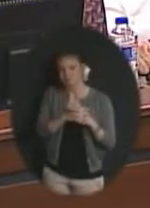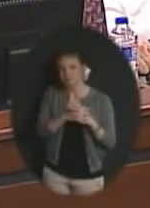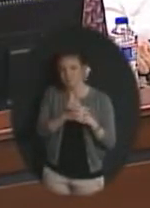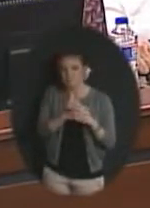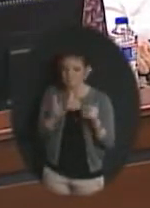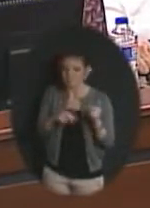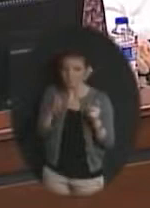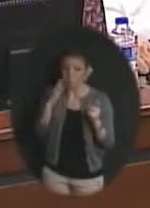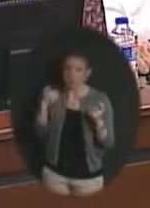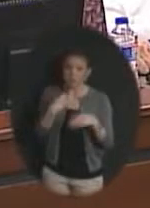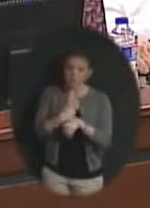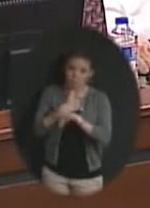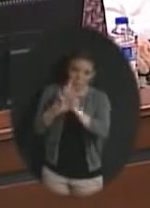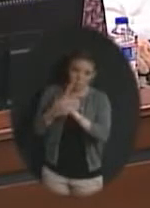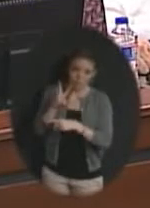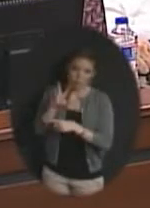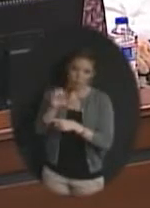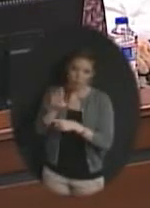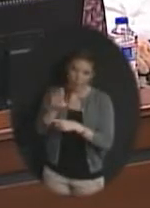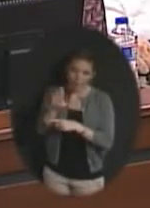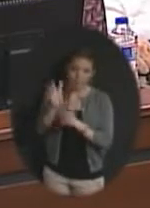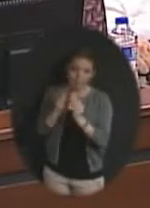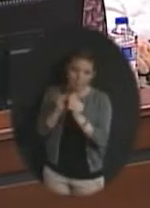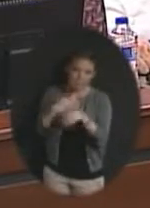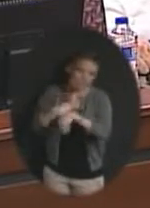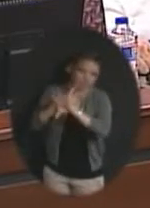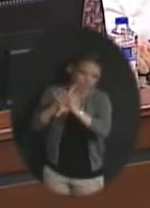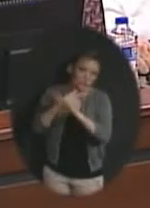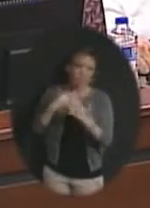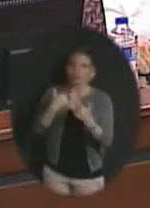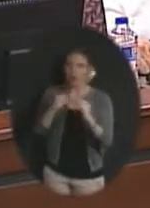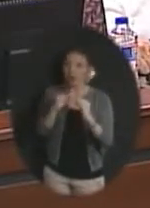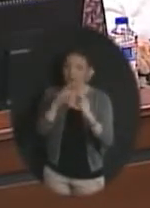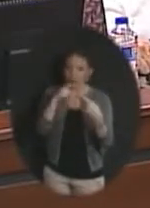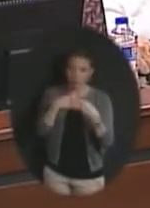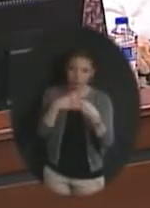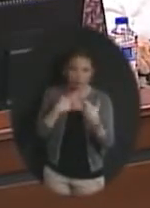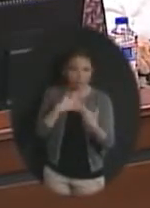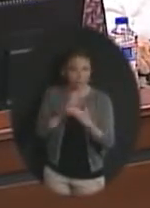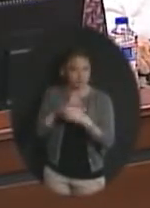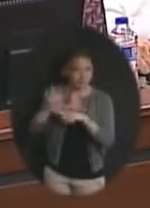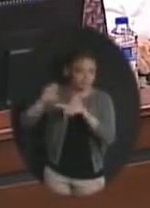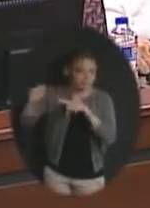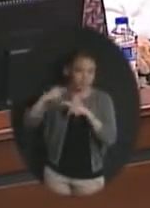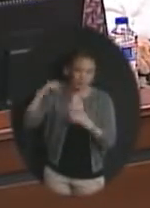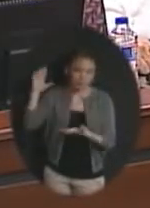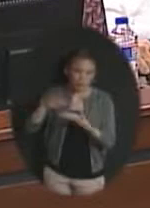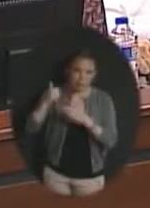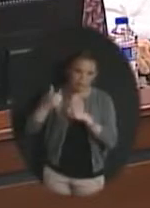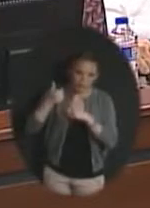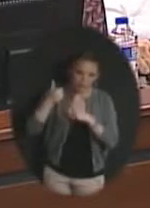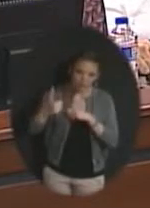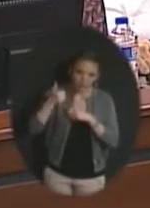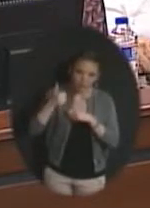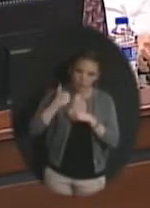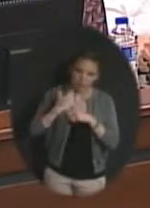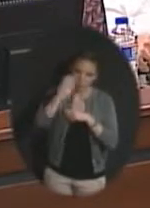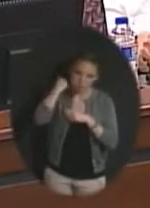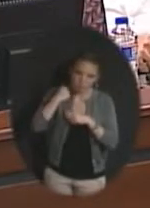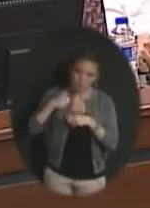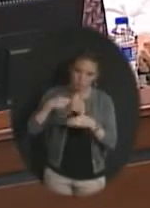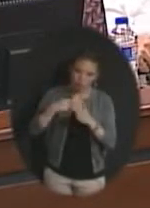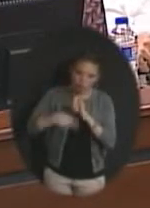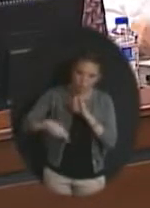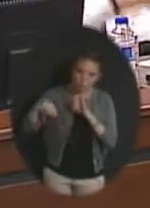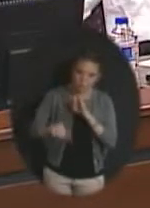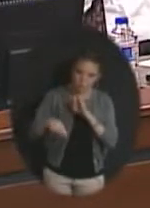you know we've had webinars this year they're trying to do more and more digitally to reduce the cost and they're even looking at whether or